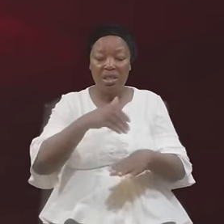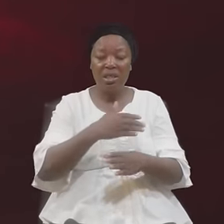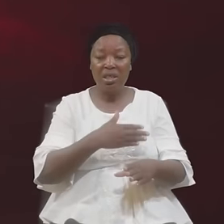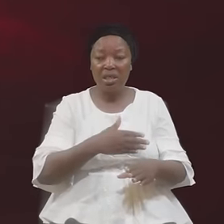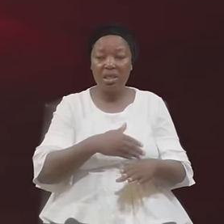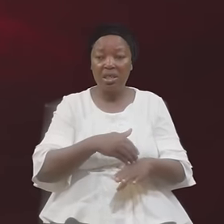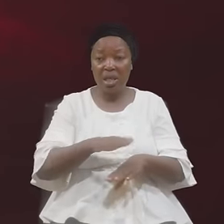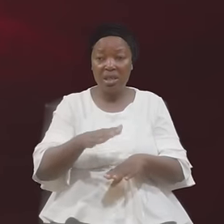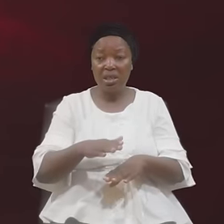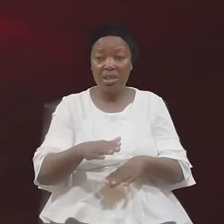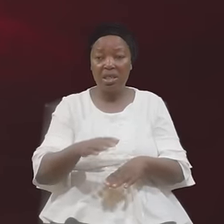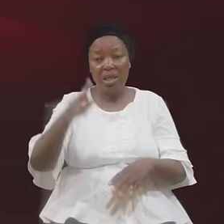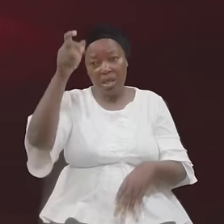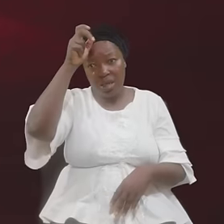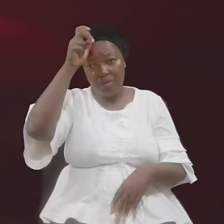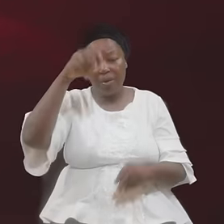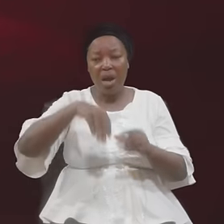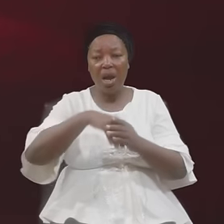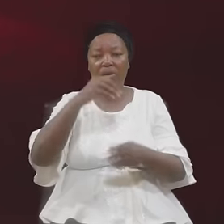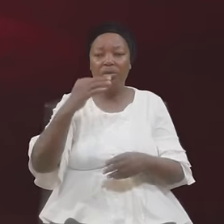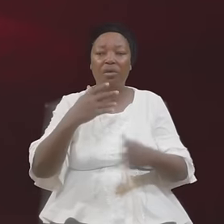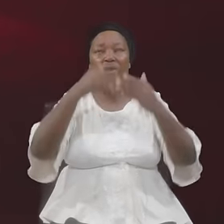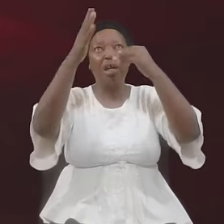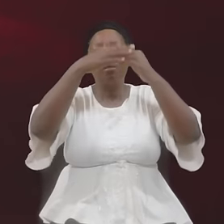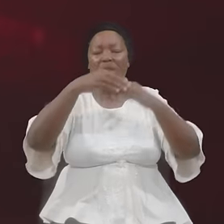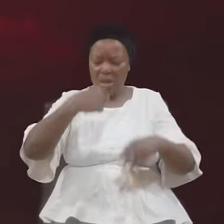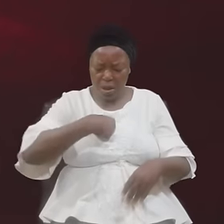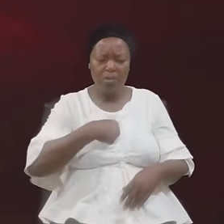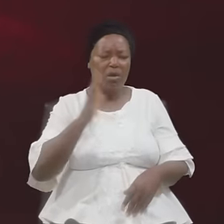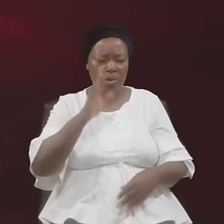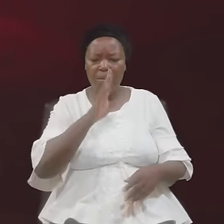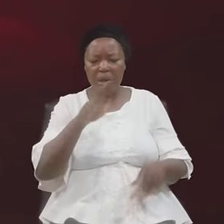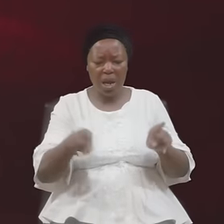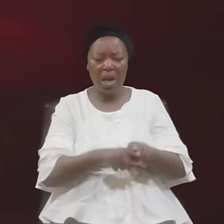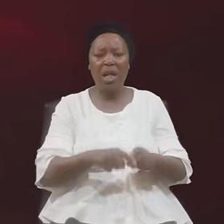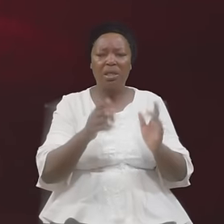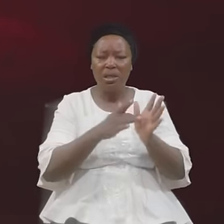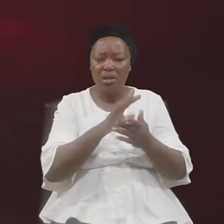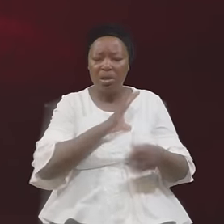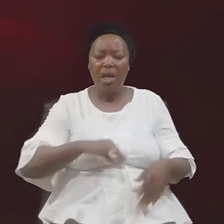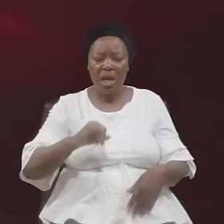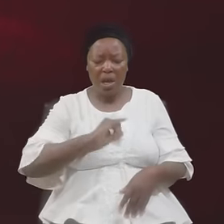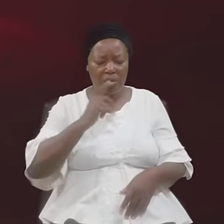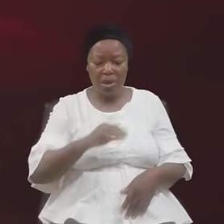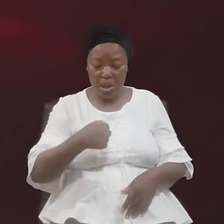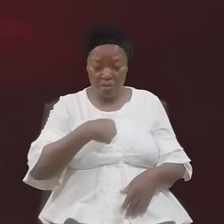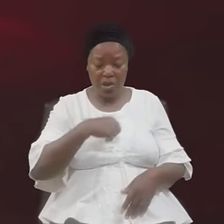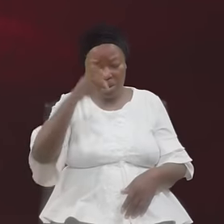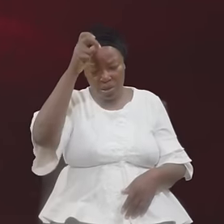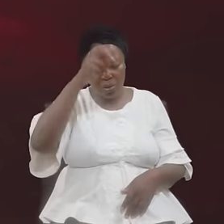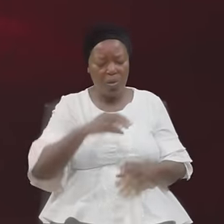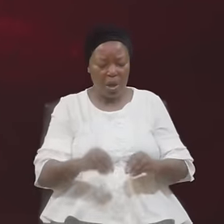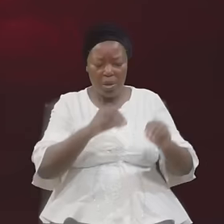Out of heaven I will be like him I will set my throne On high